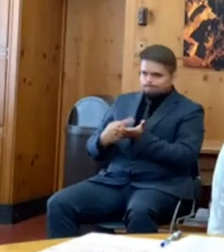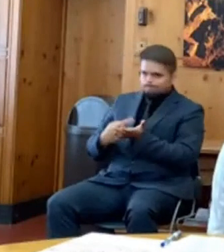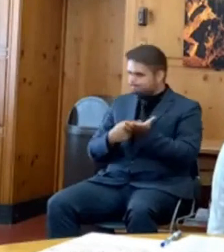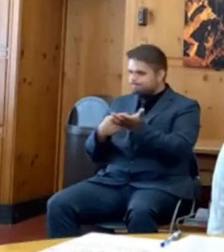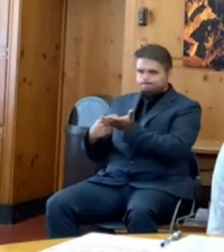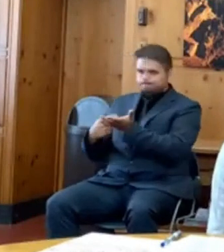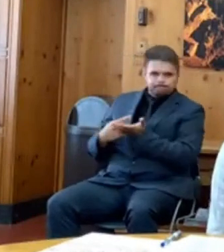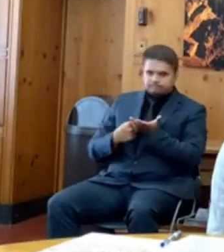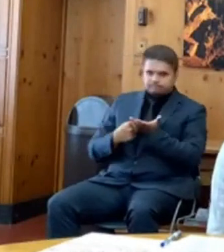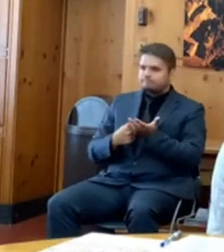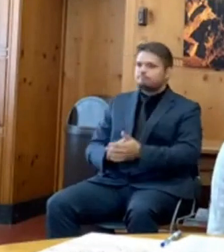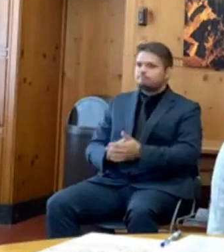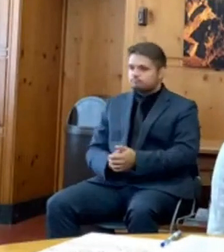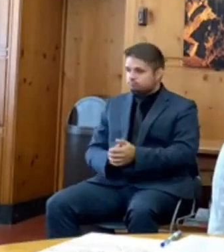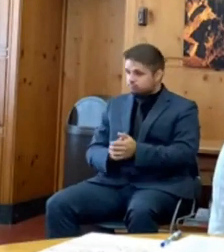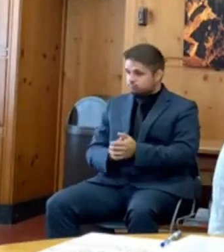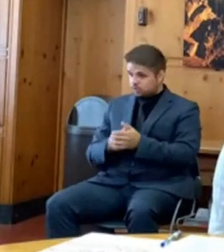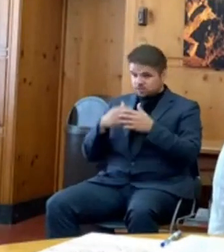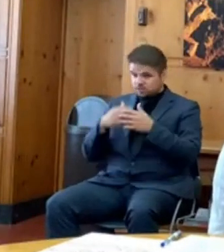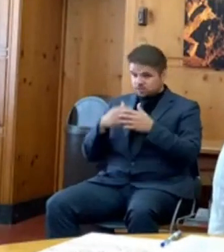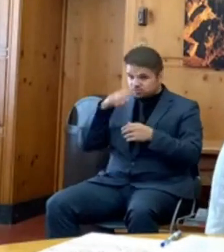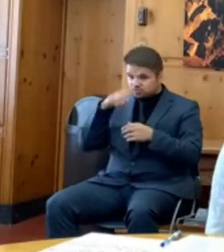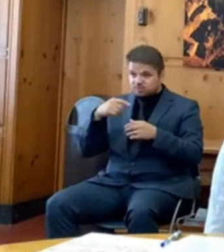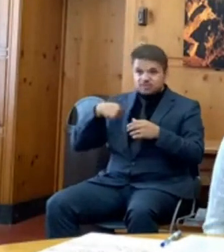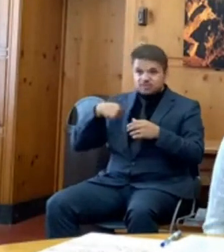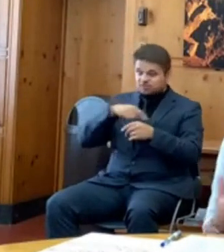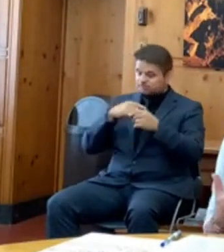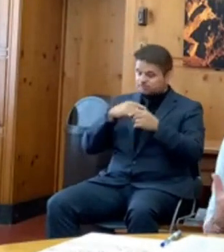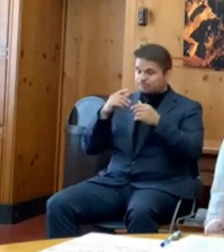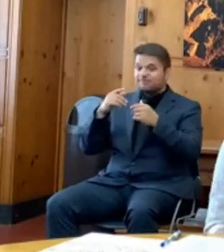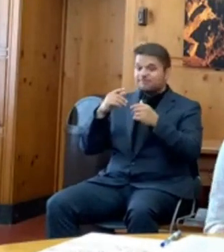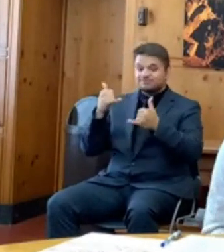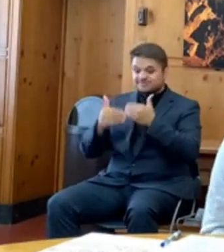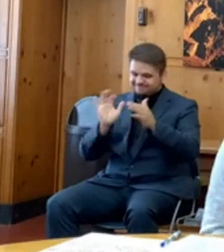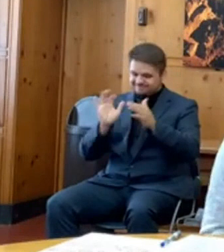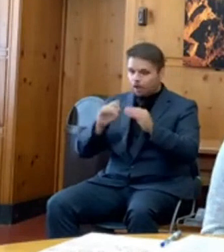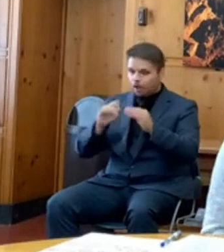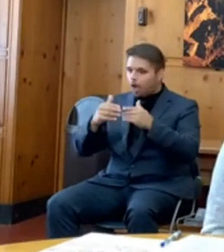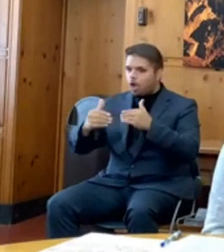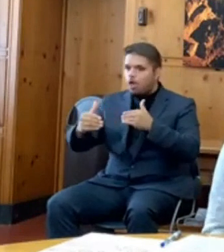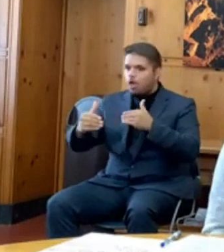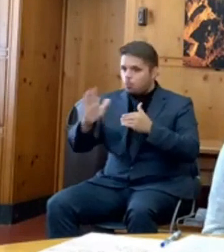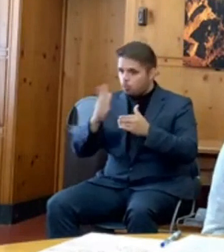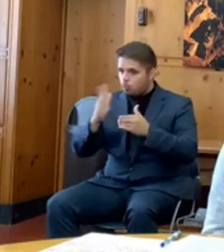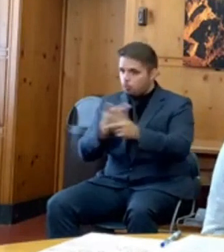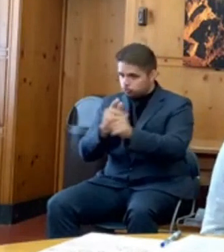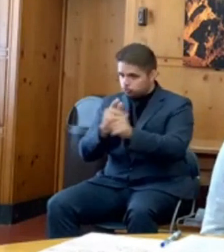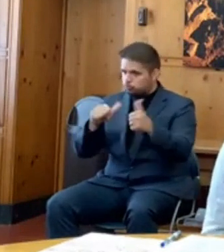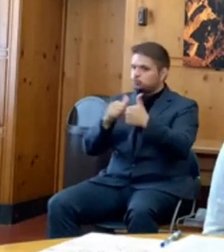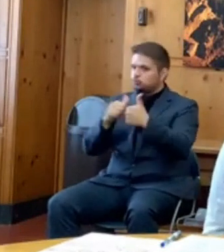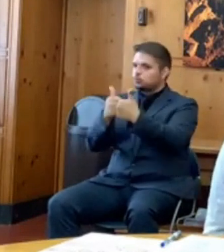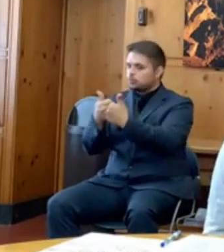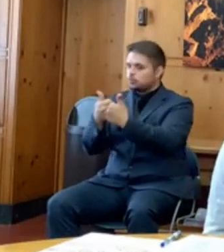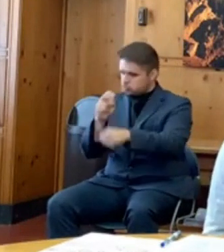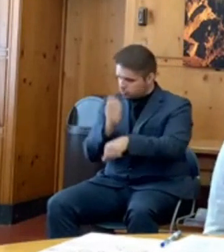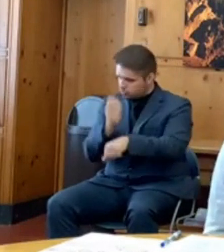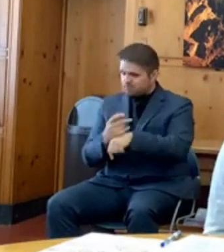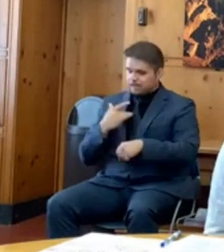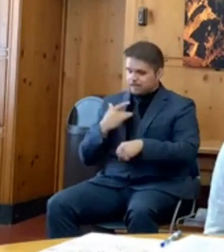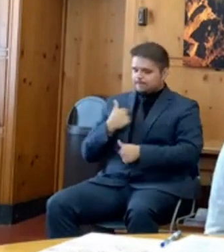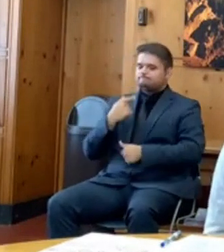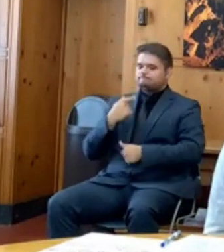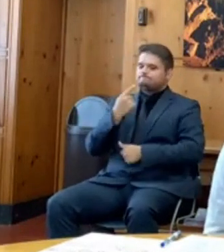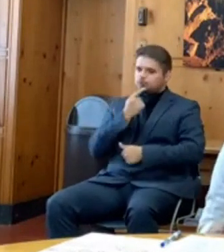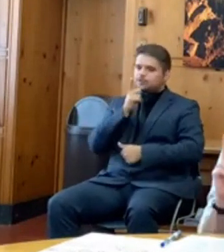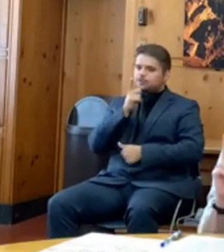challenging decisions ahead of us. I'm also disappointed, frankly, that lawmakers didn't follow through on the